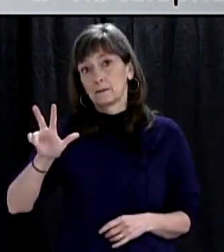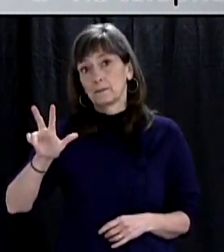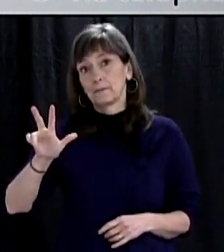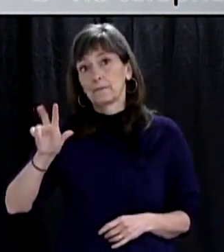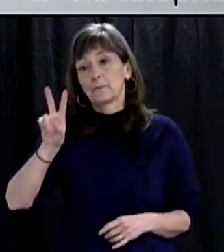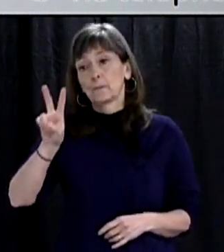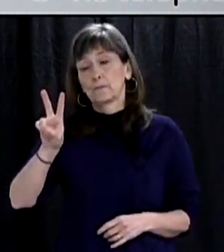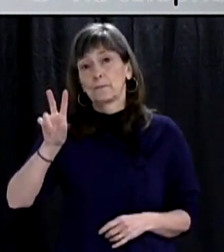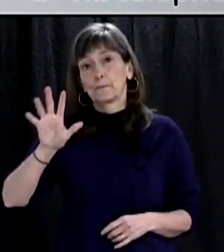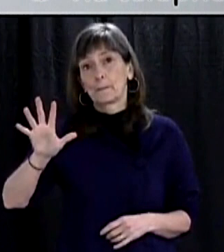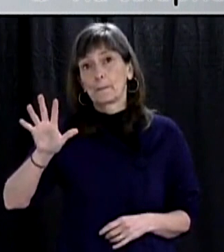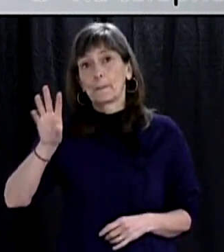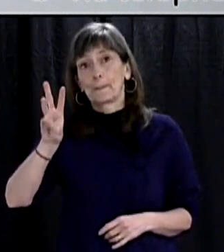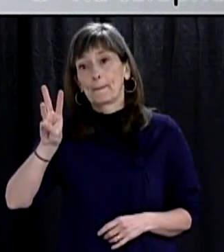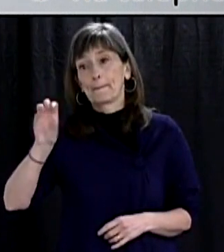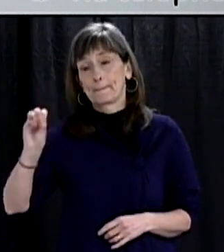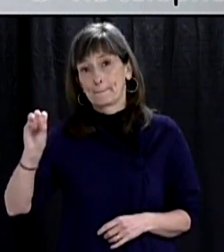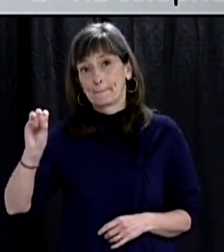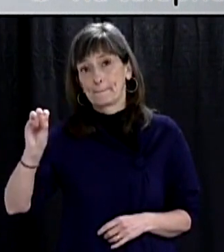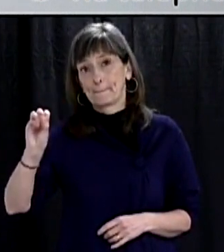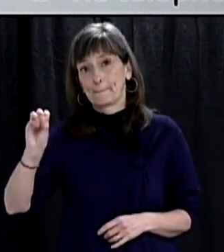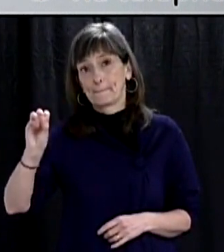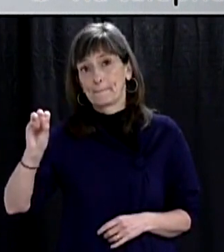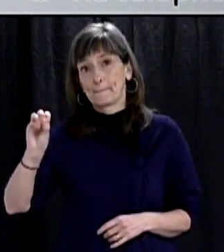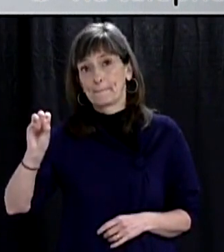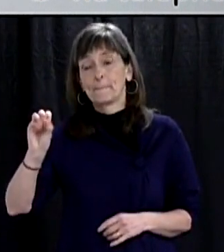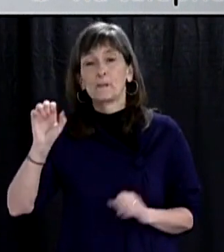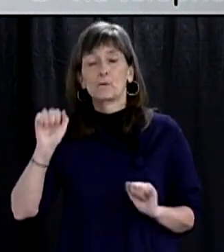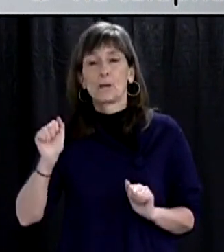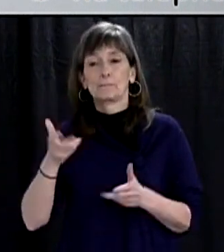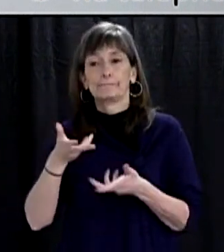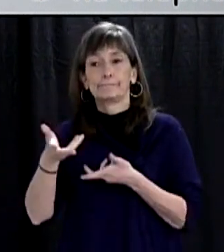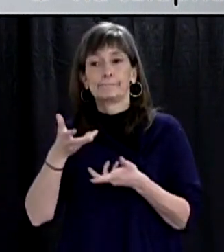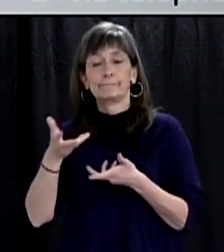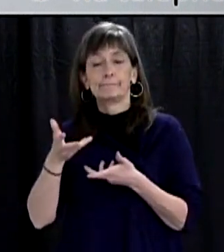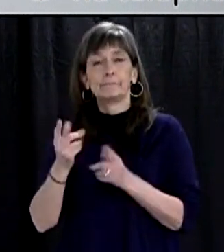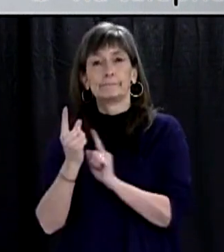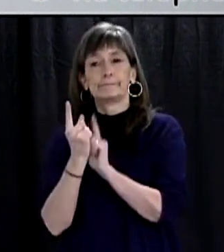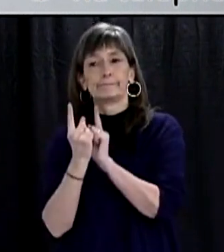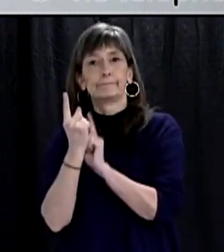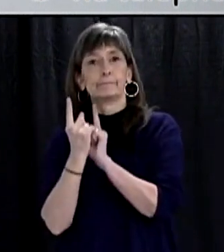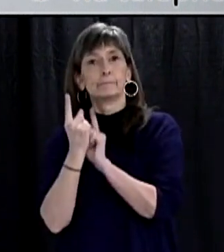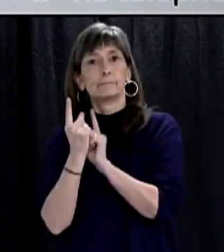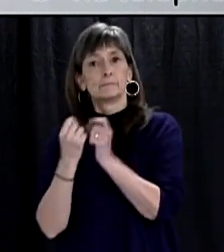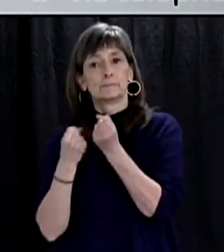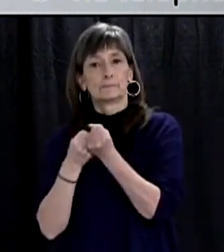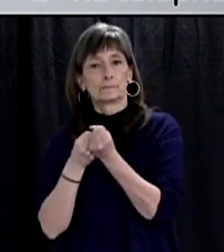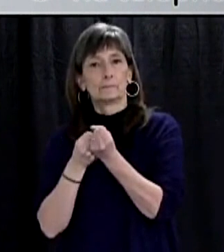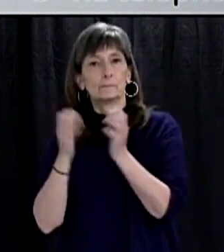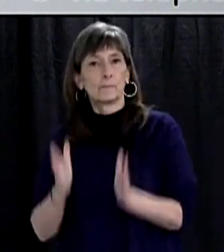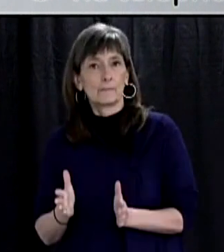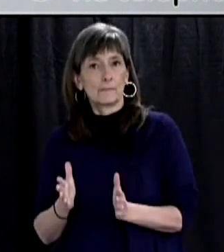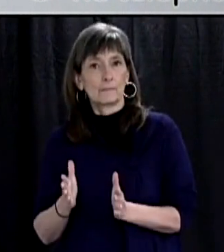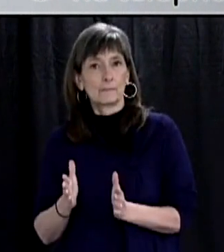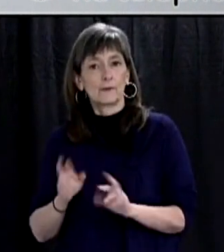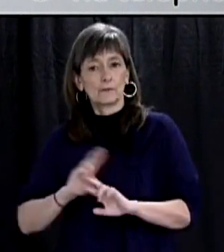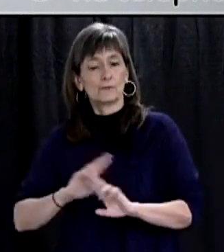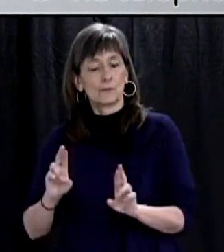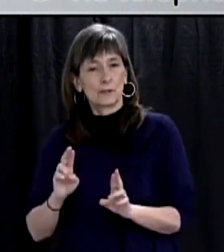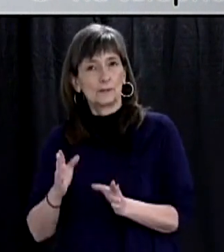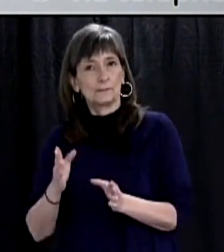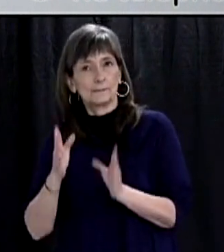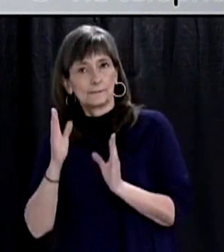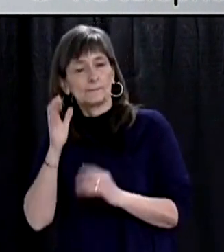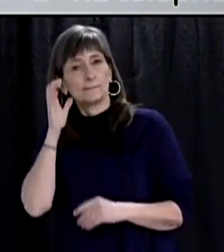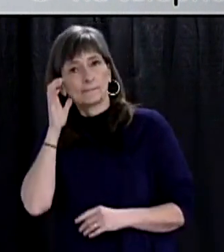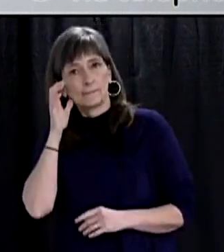-2560 to speak with a trained peer supporter who is there and ready to listen. This service is